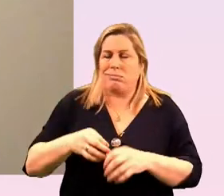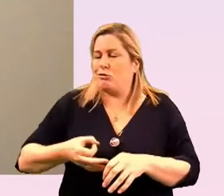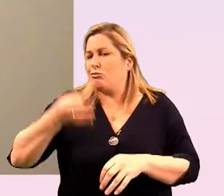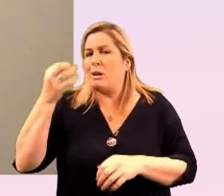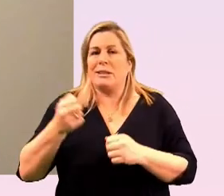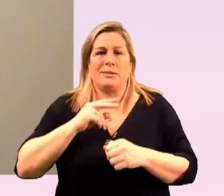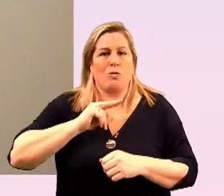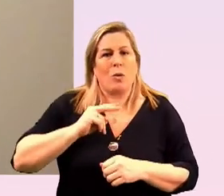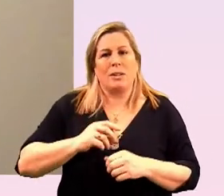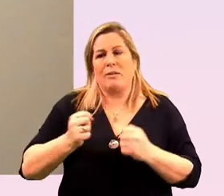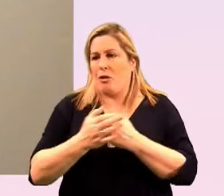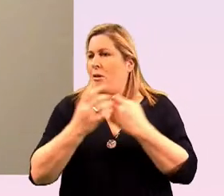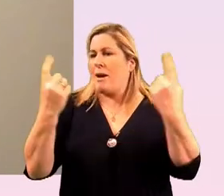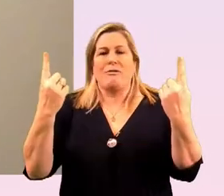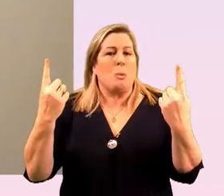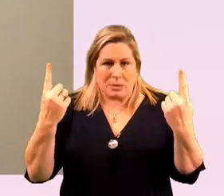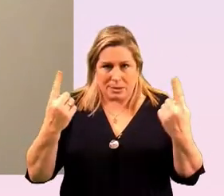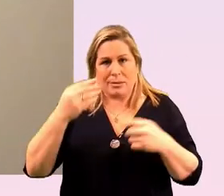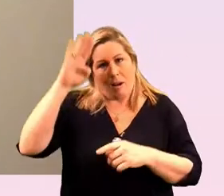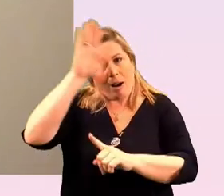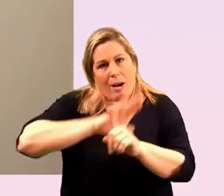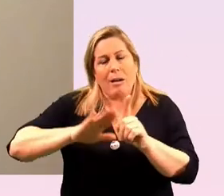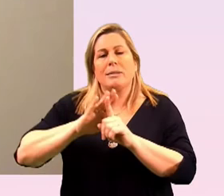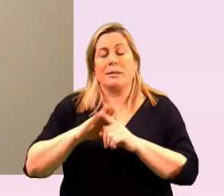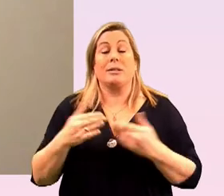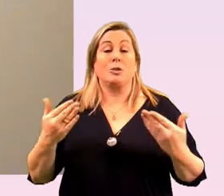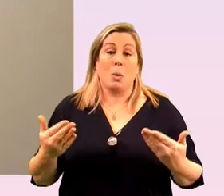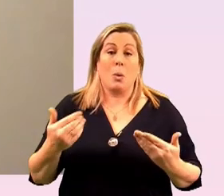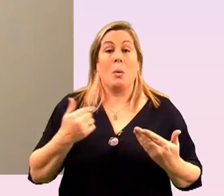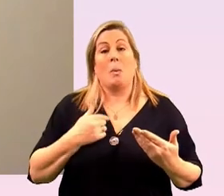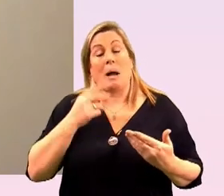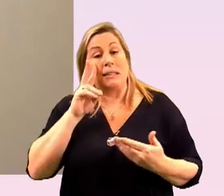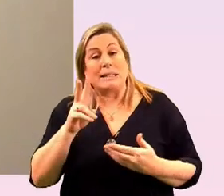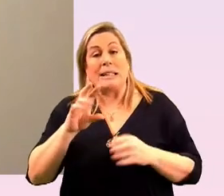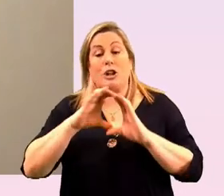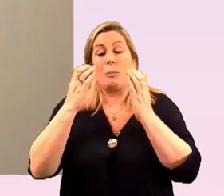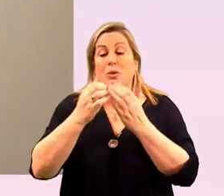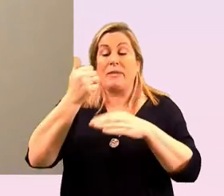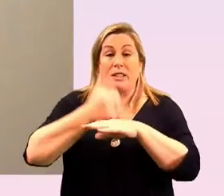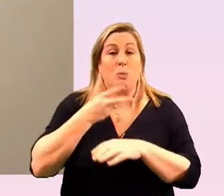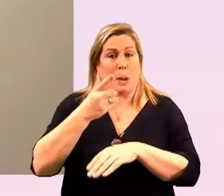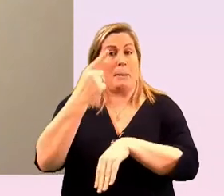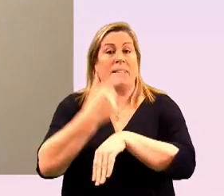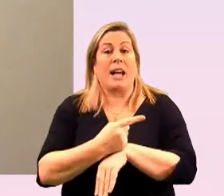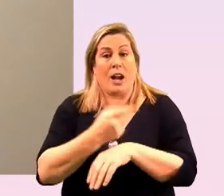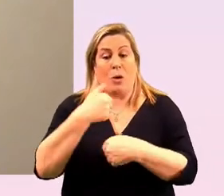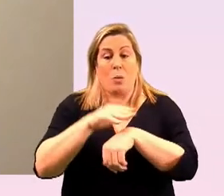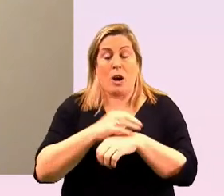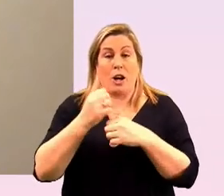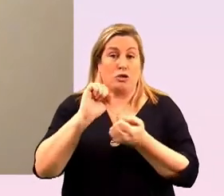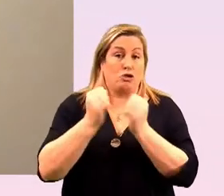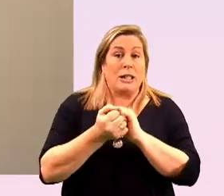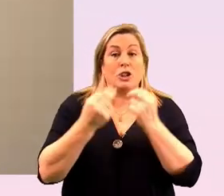voice for for many of us um and so i i've seen community foundation be there where change is needed